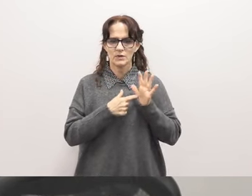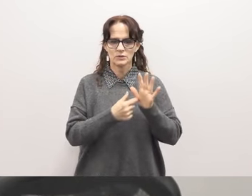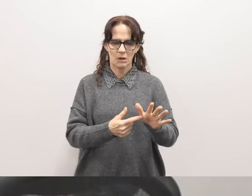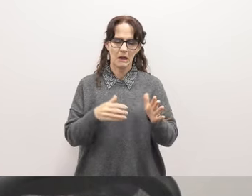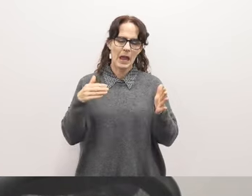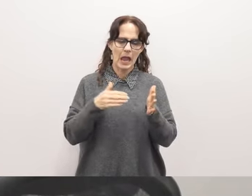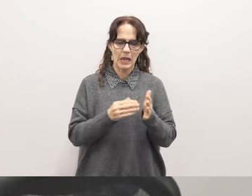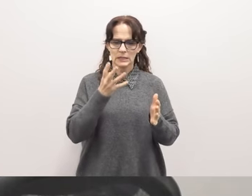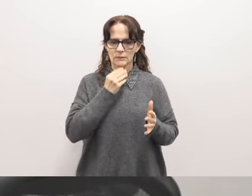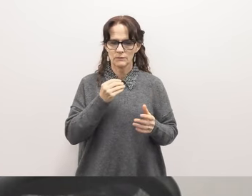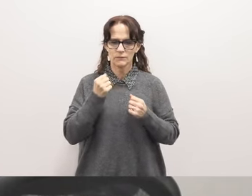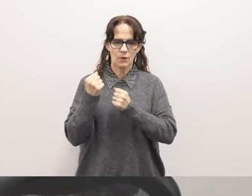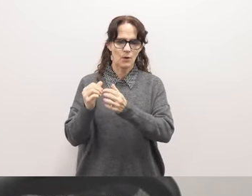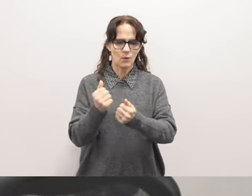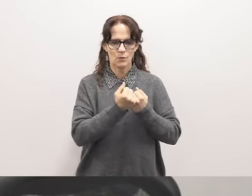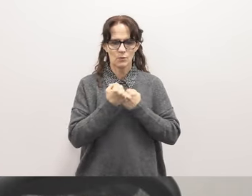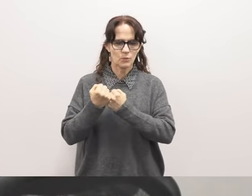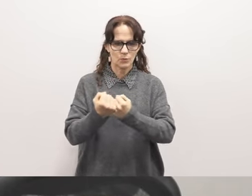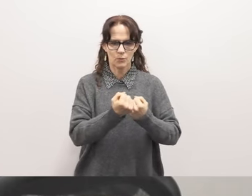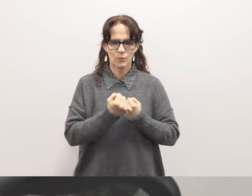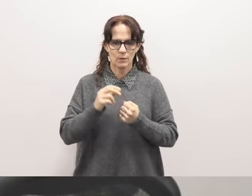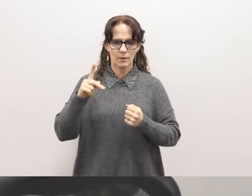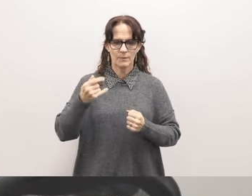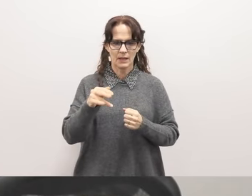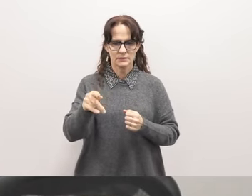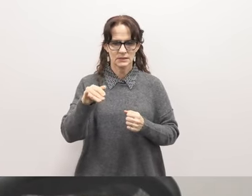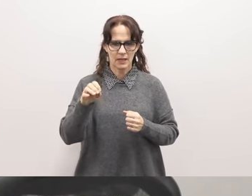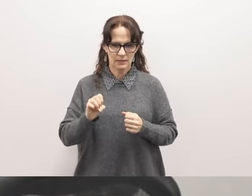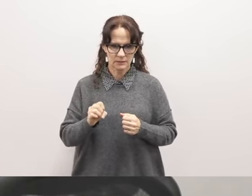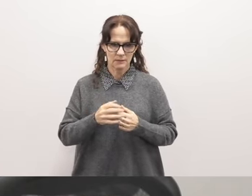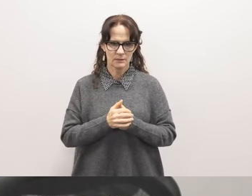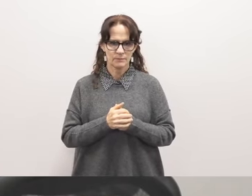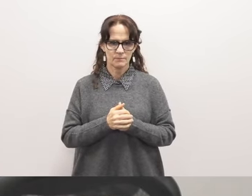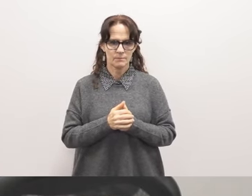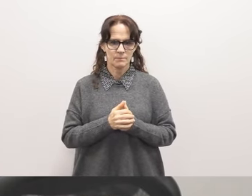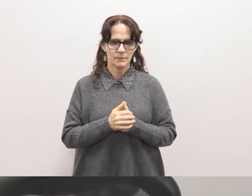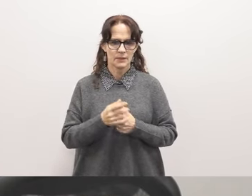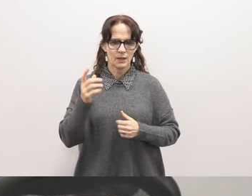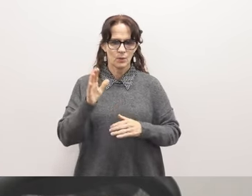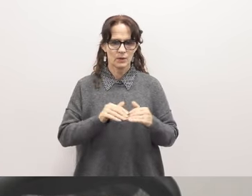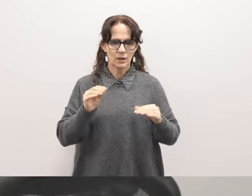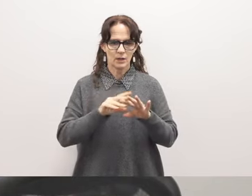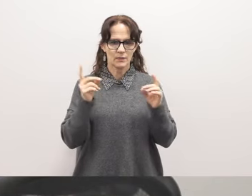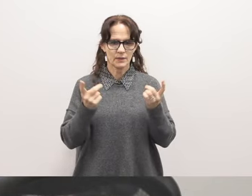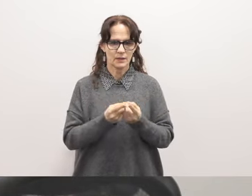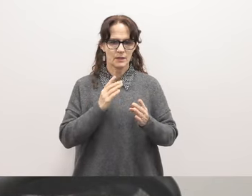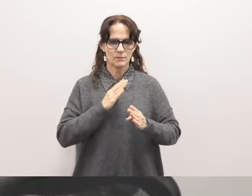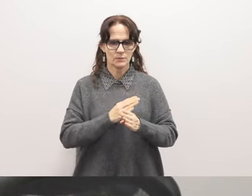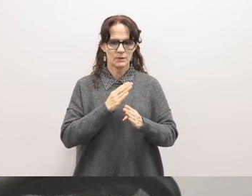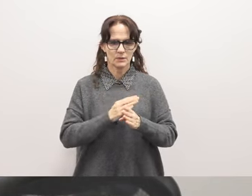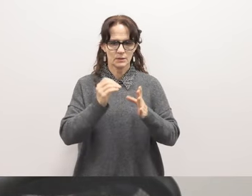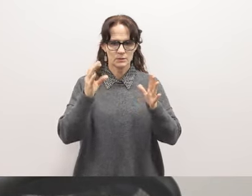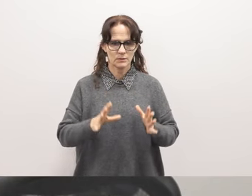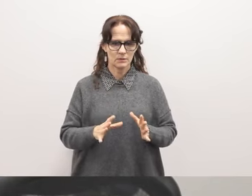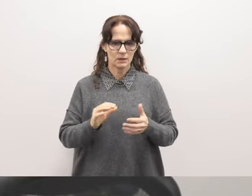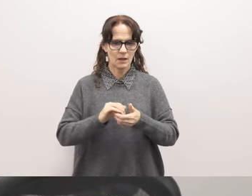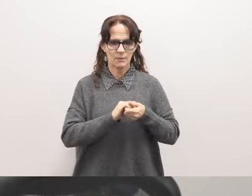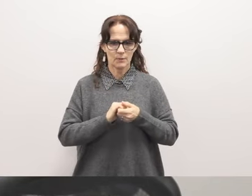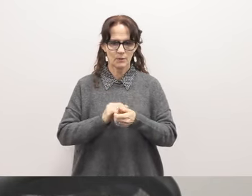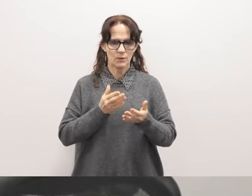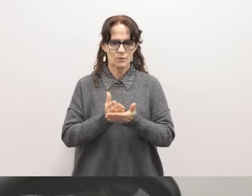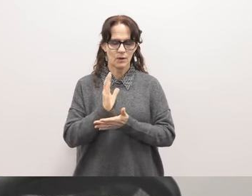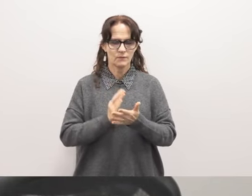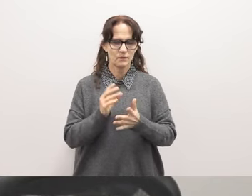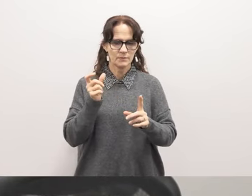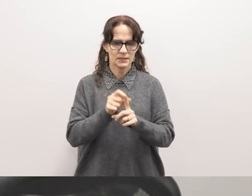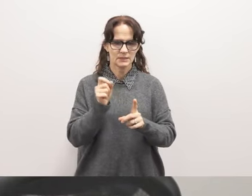for our solidarity with Palestine. We call on the district to protect its students and partners' rights from